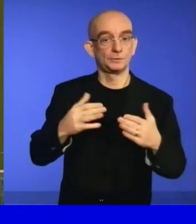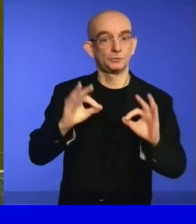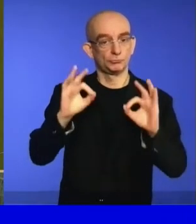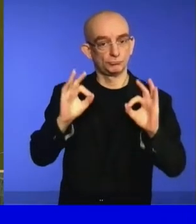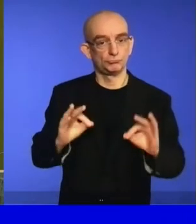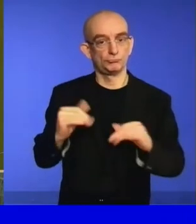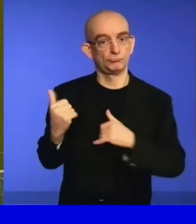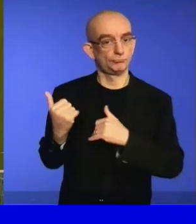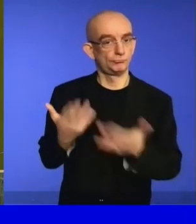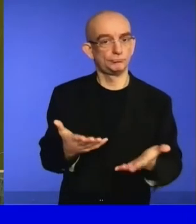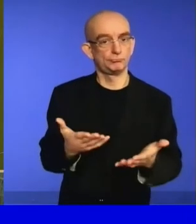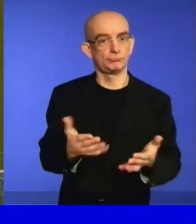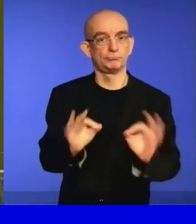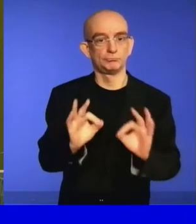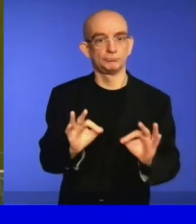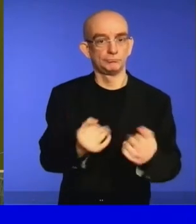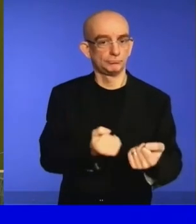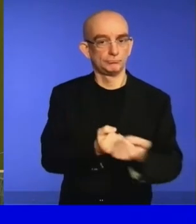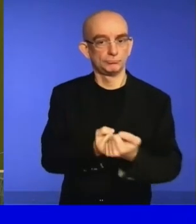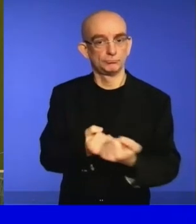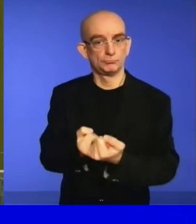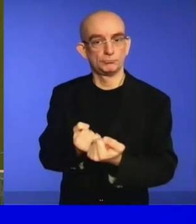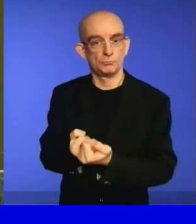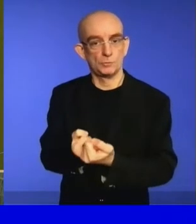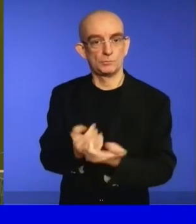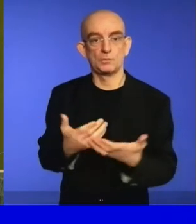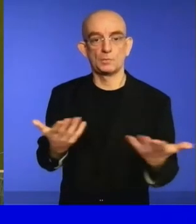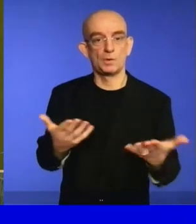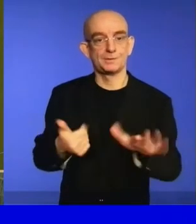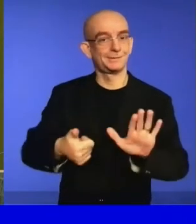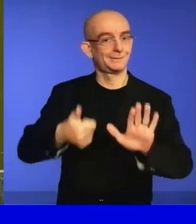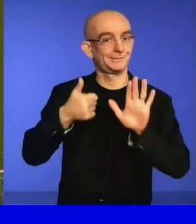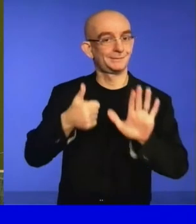adequate support for six meetings.